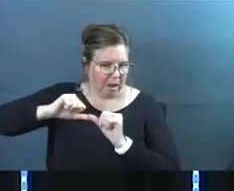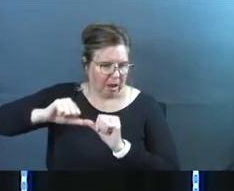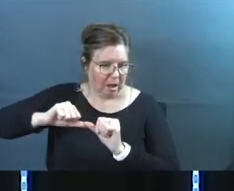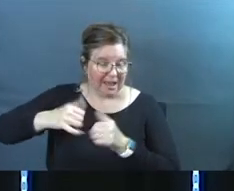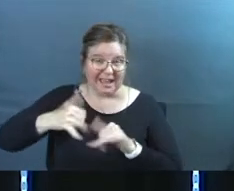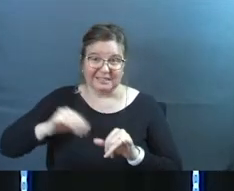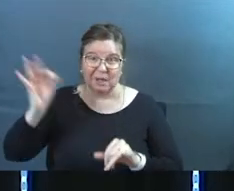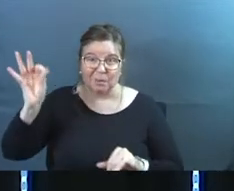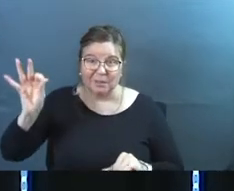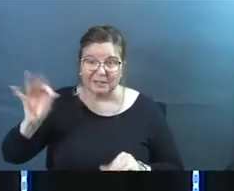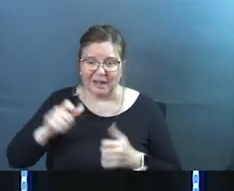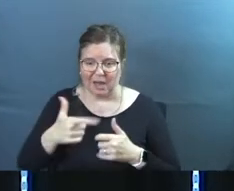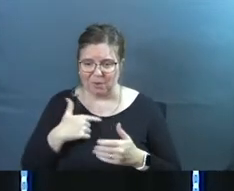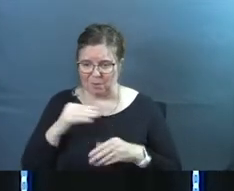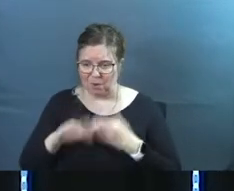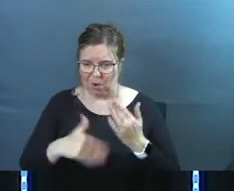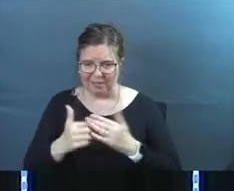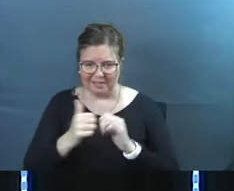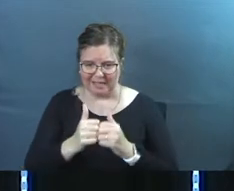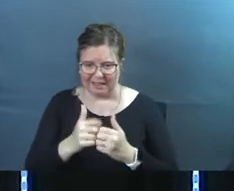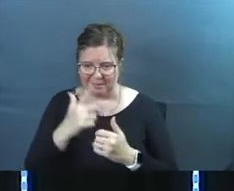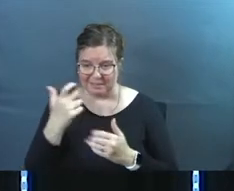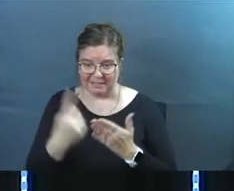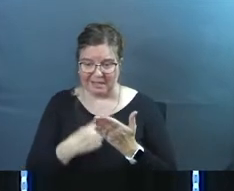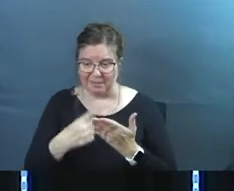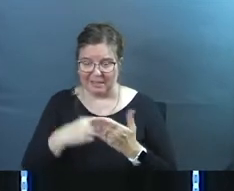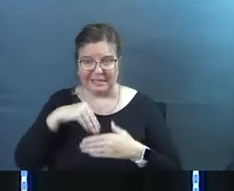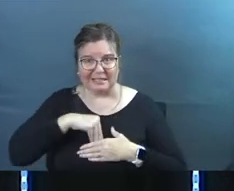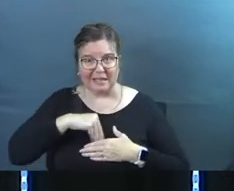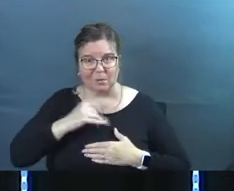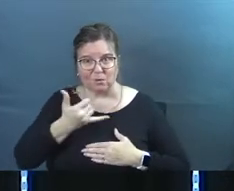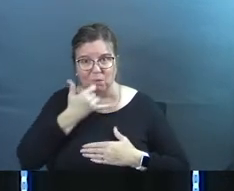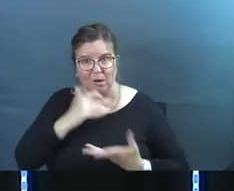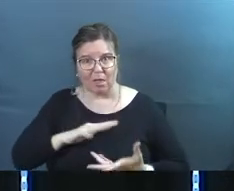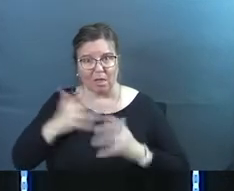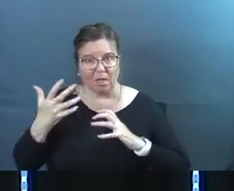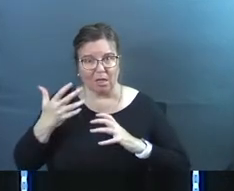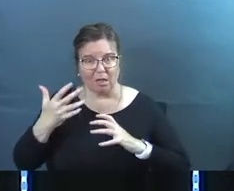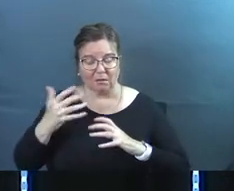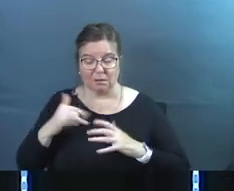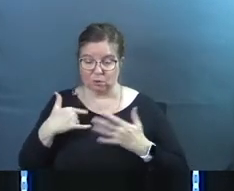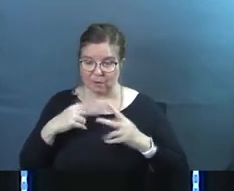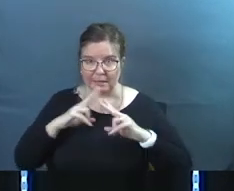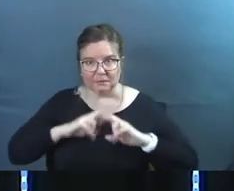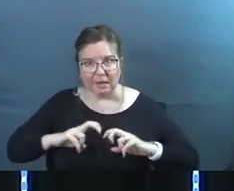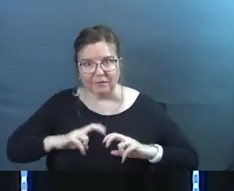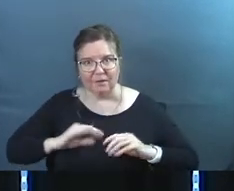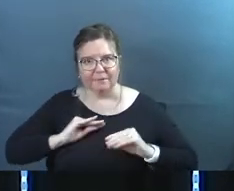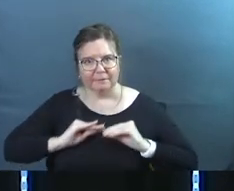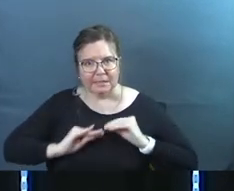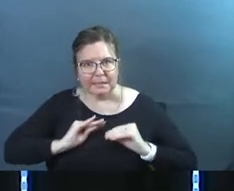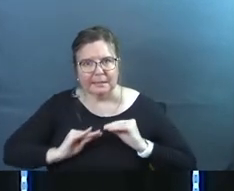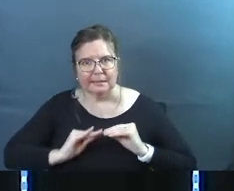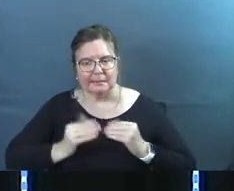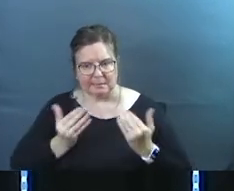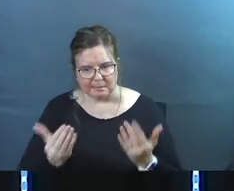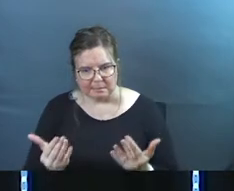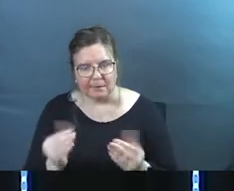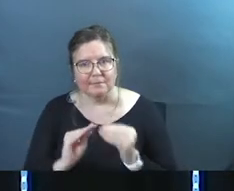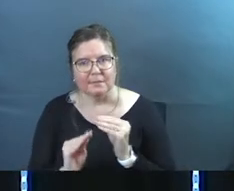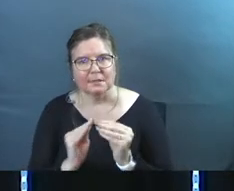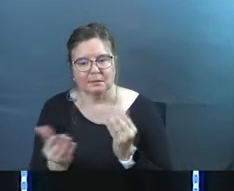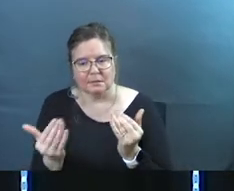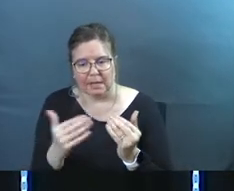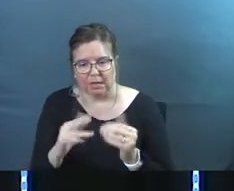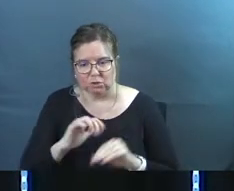preaching? And how are you putting all that together? Because something was wrong. And like, let's dive into those things and let's correct those things